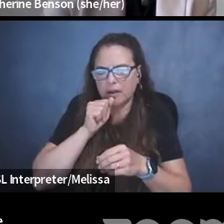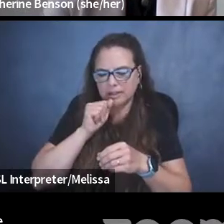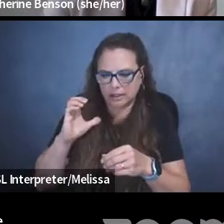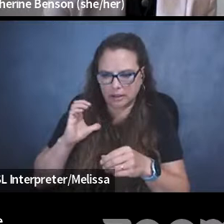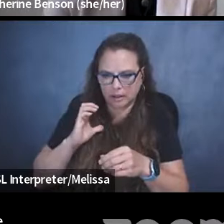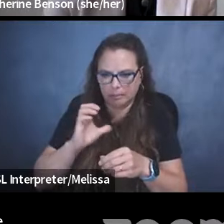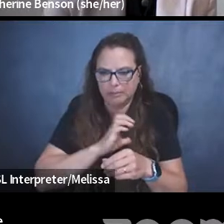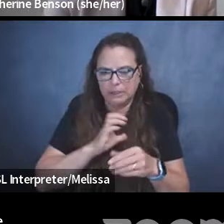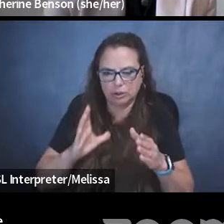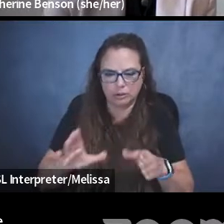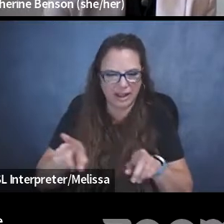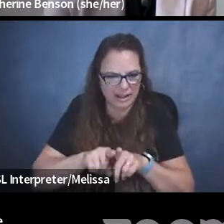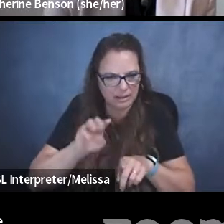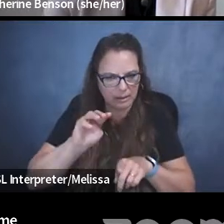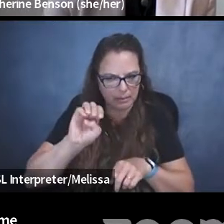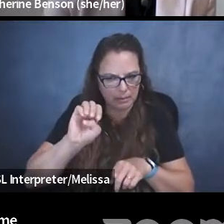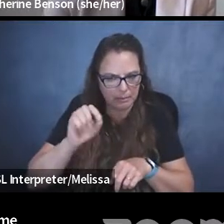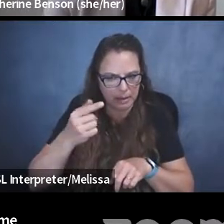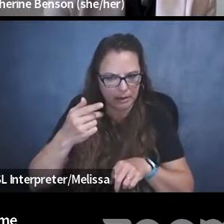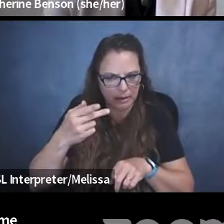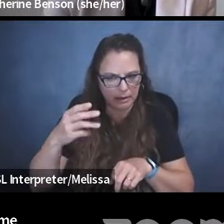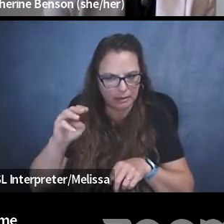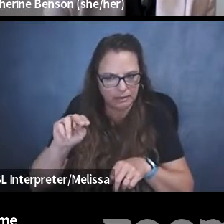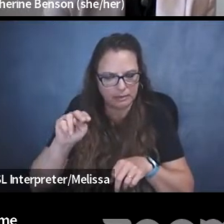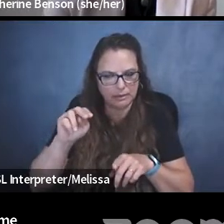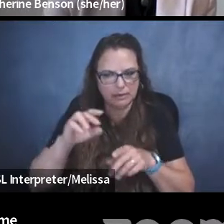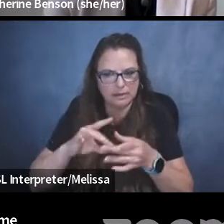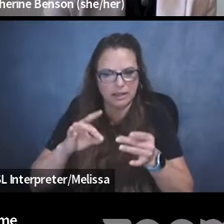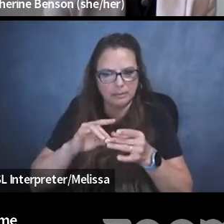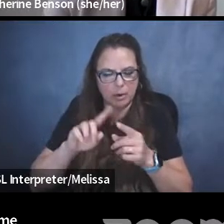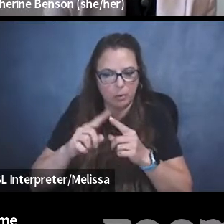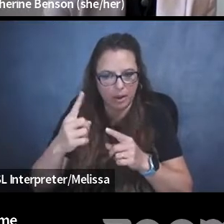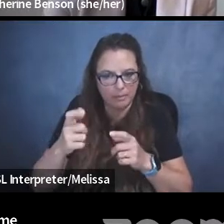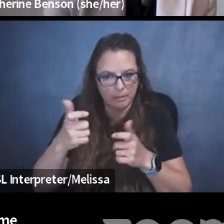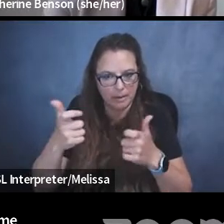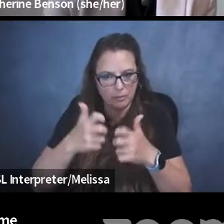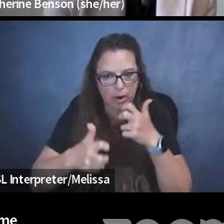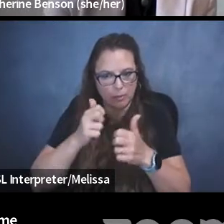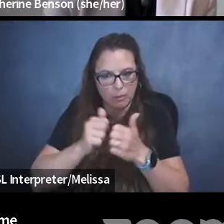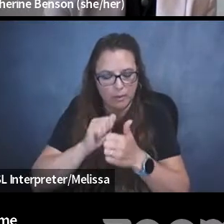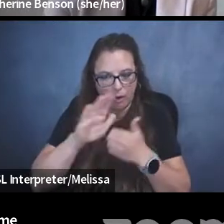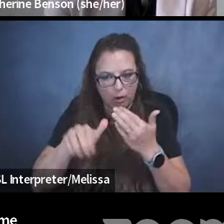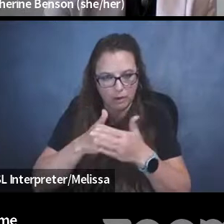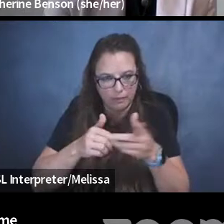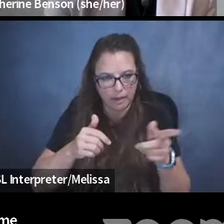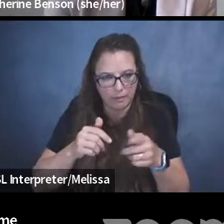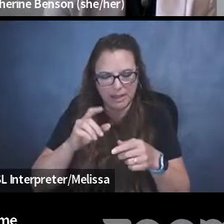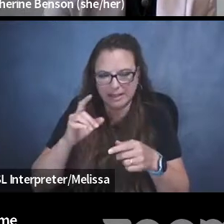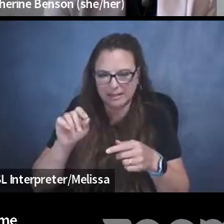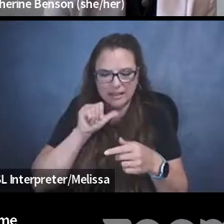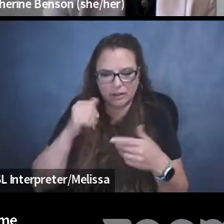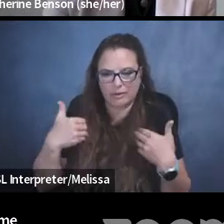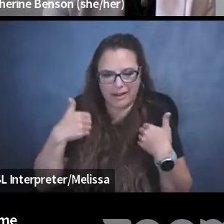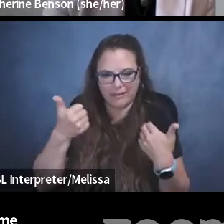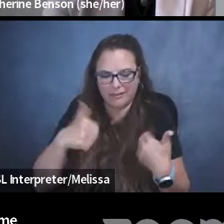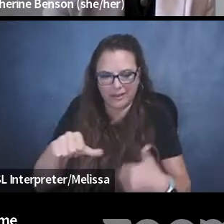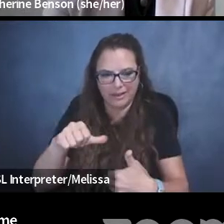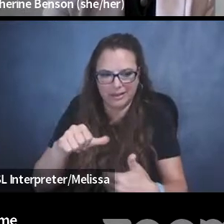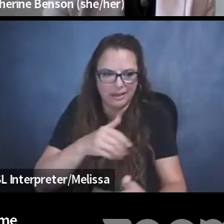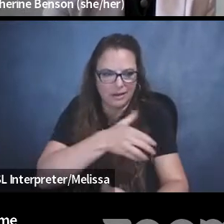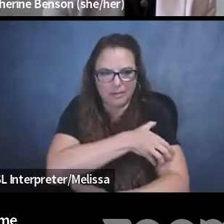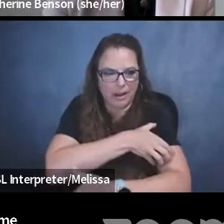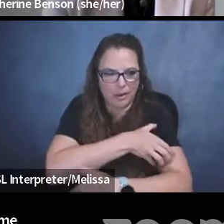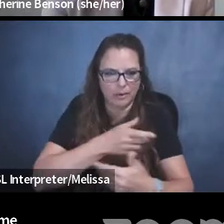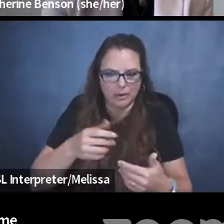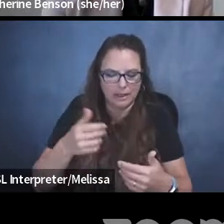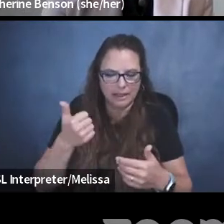But one of the really big problems with all of these is that they just fundamentally lack any teeth and any ability to do